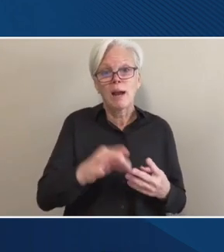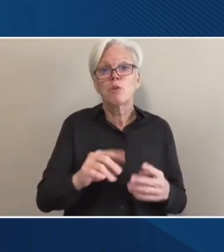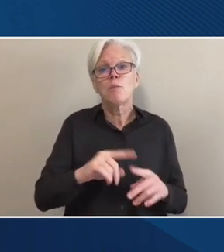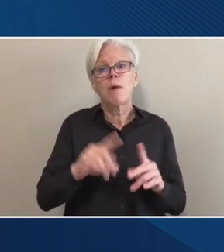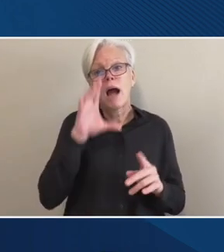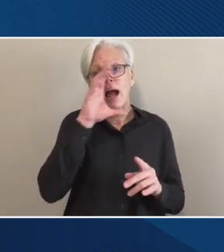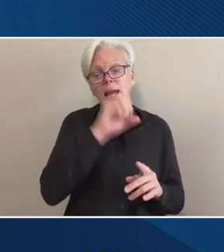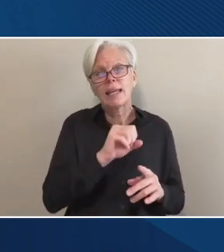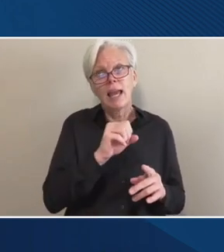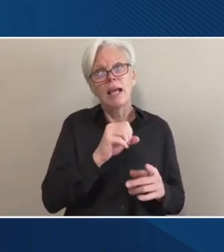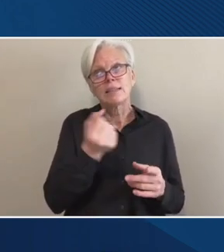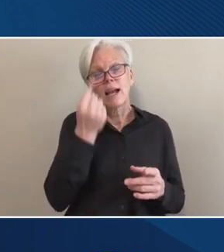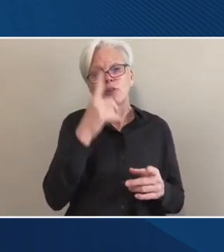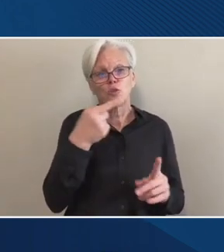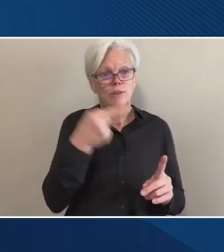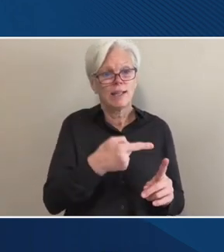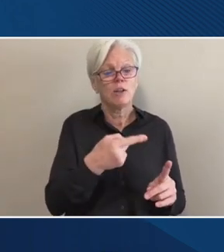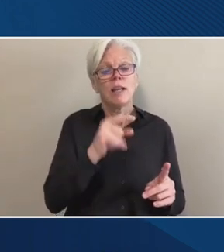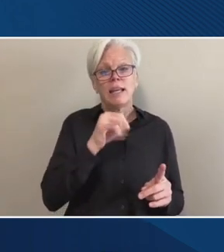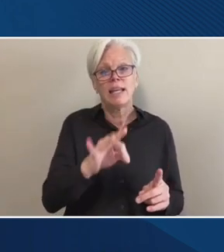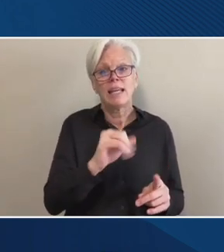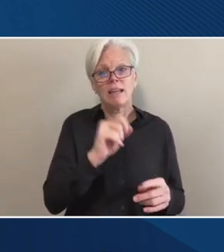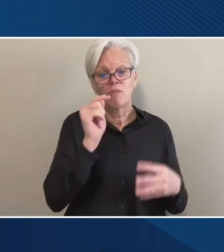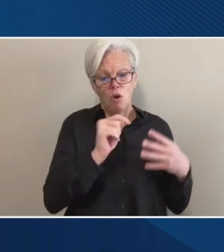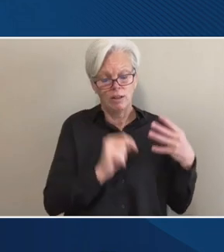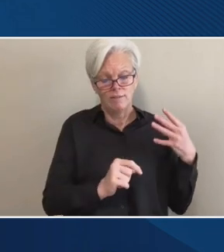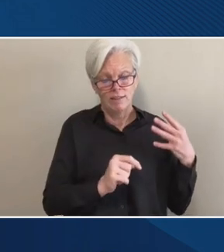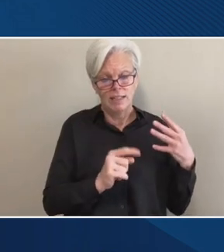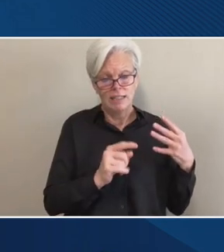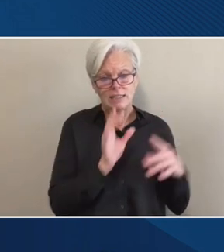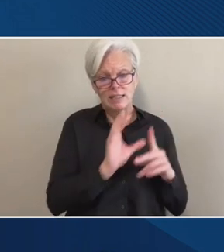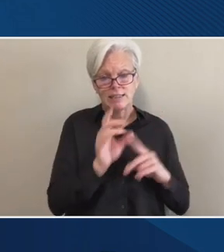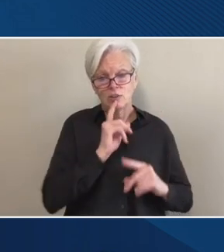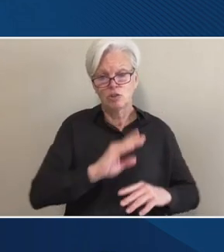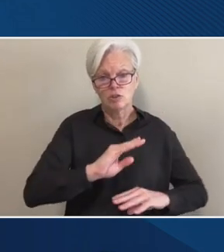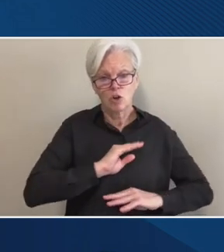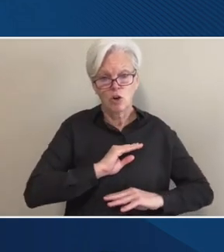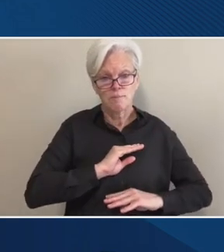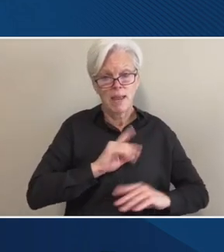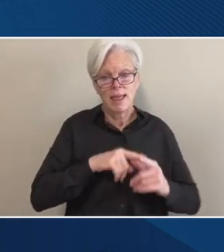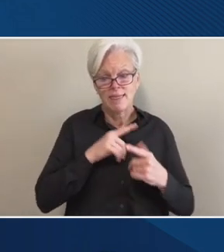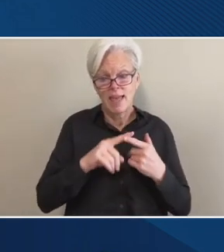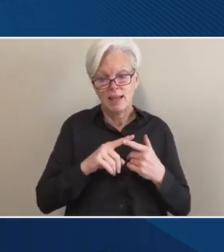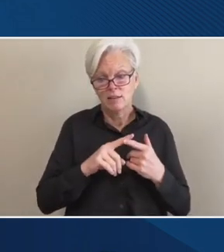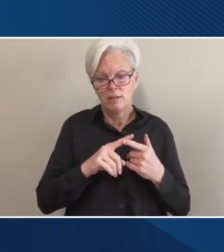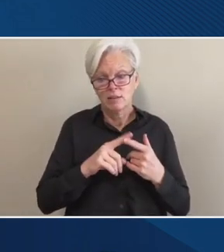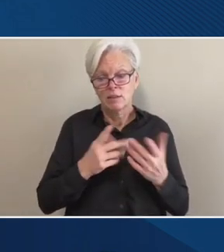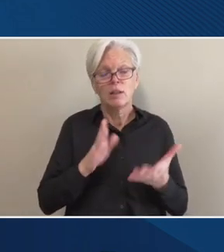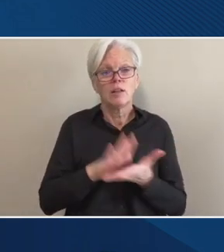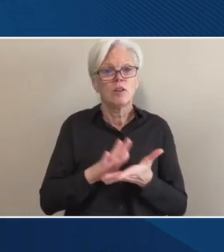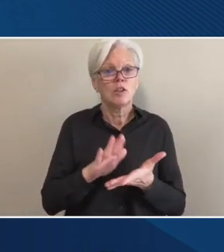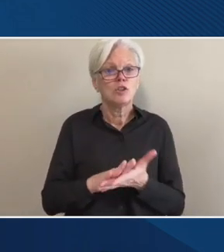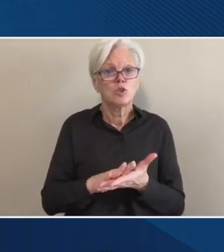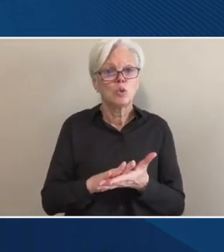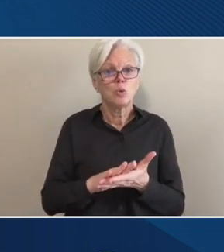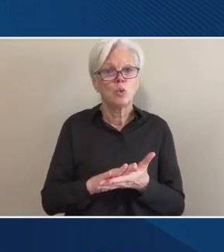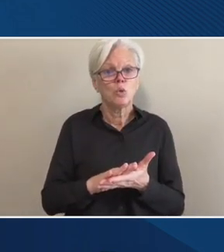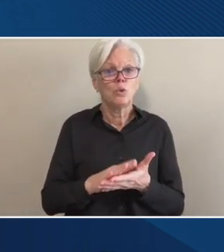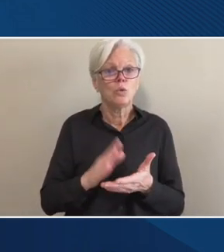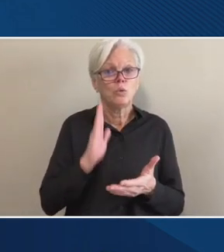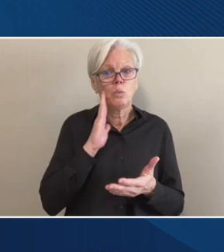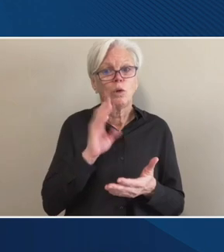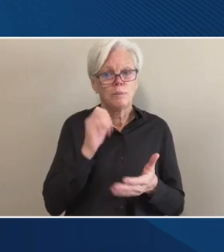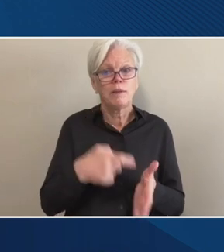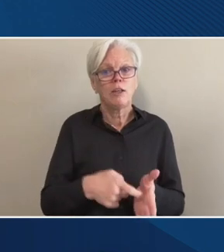I take your point. If, if all of these conditions are met, um, then, then they, the school essentially would be required to,